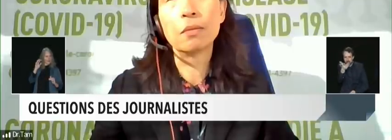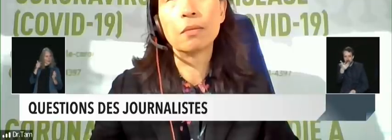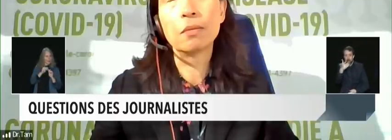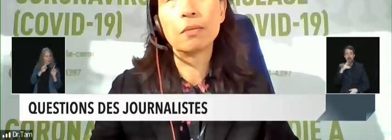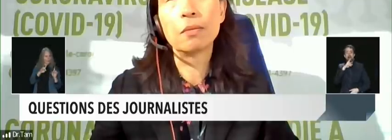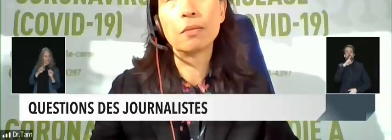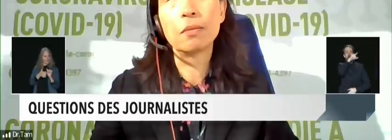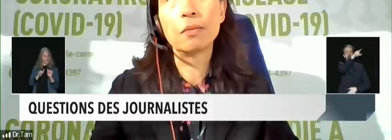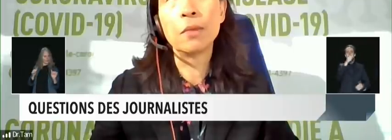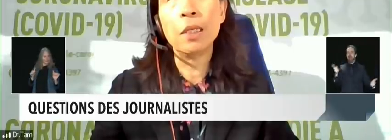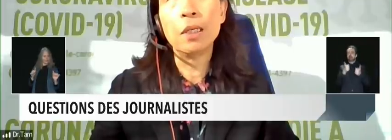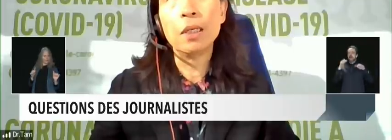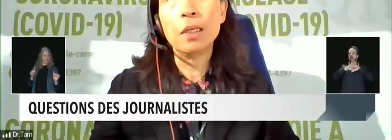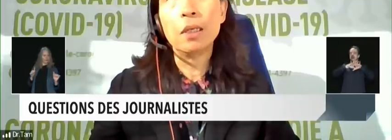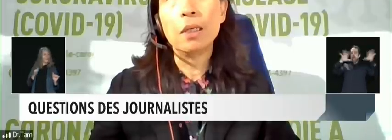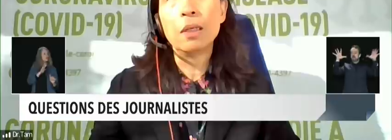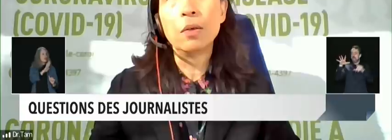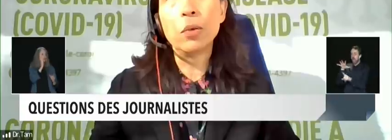conclusion I guess